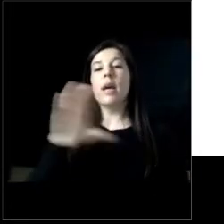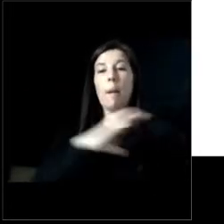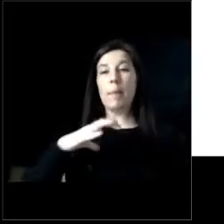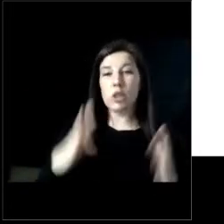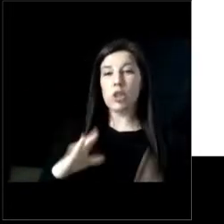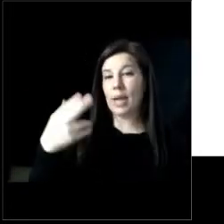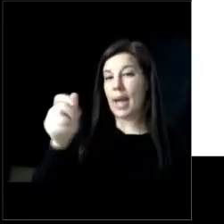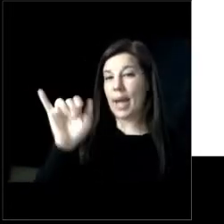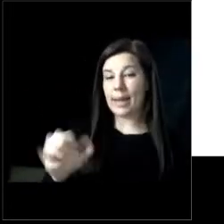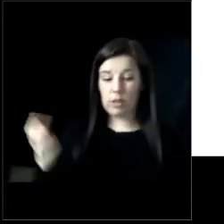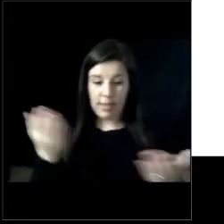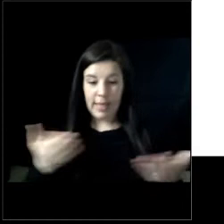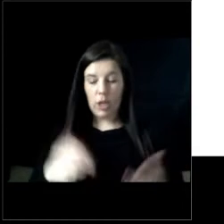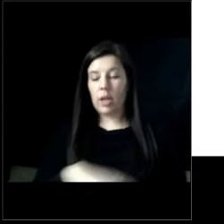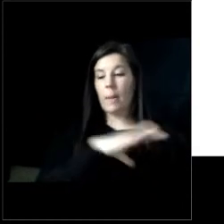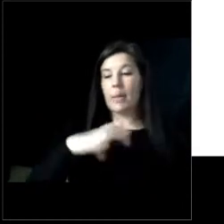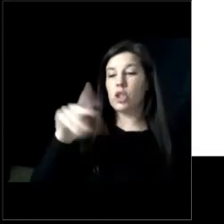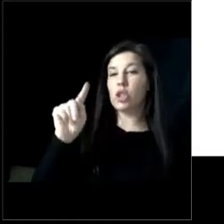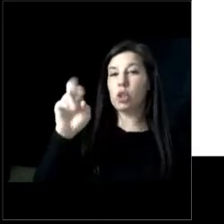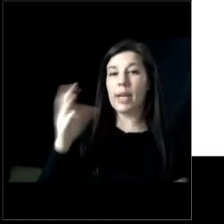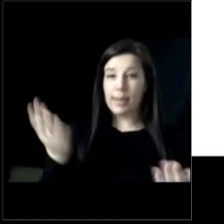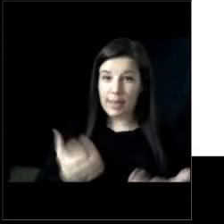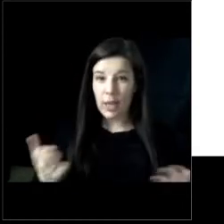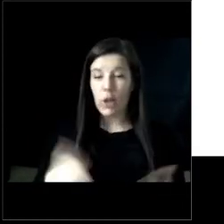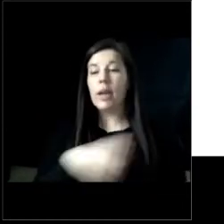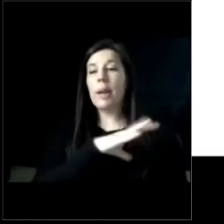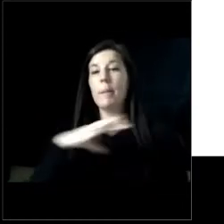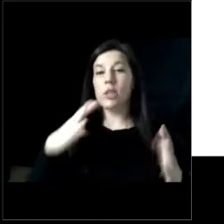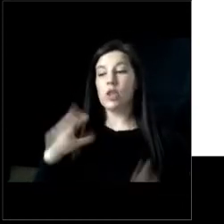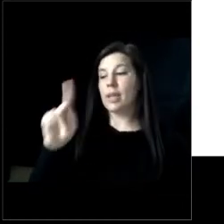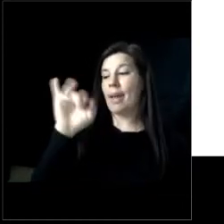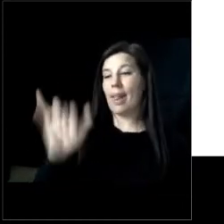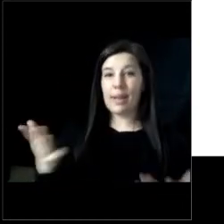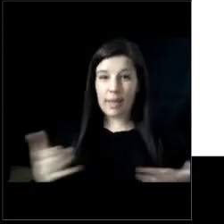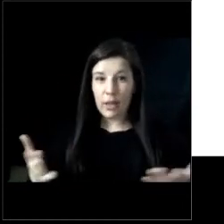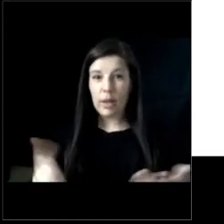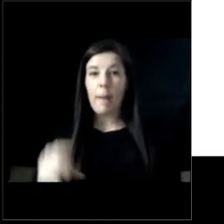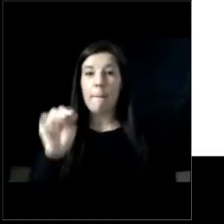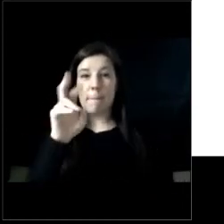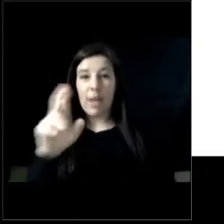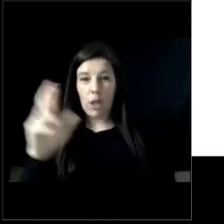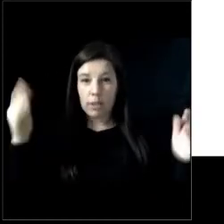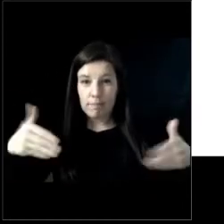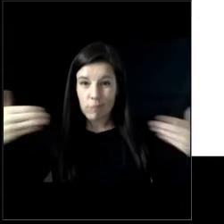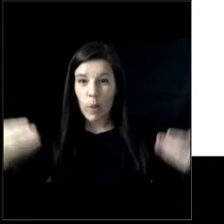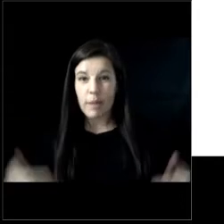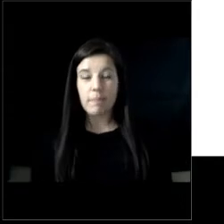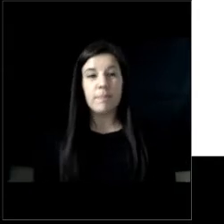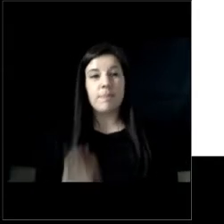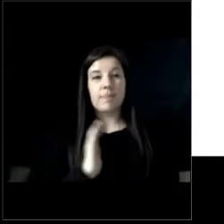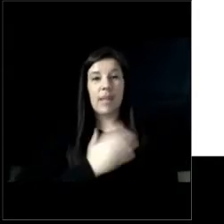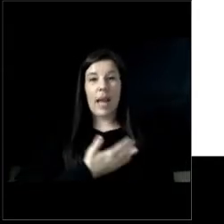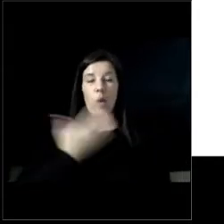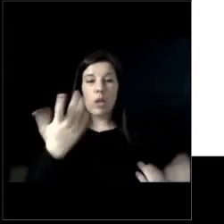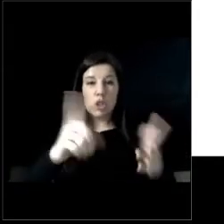Commissioner Turkin here Mayor you have a quorum our invocation for this